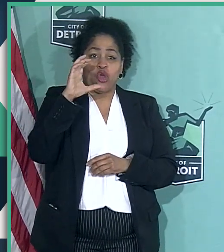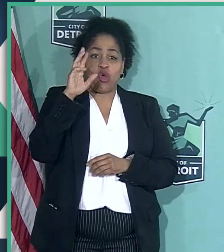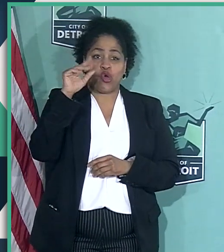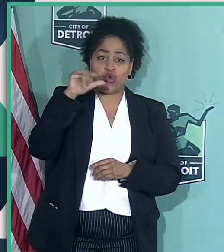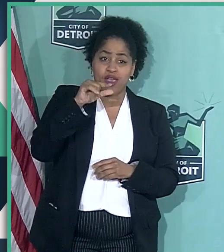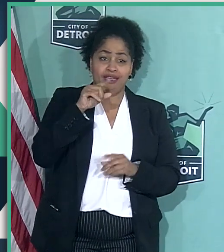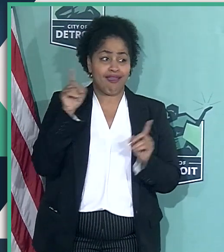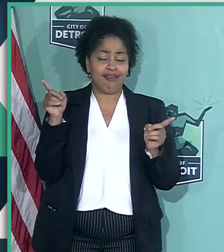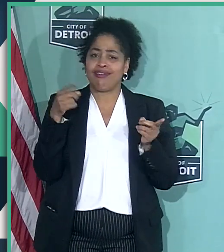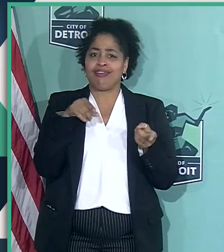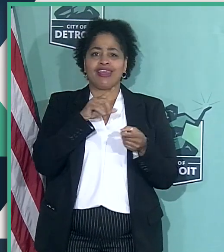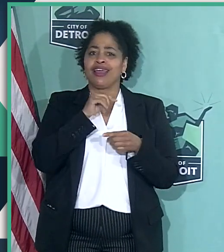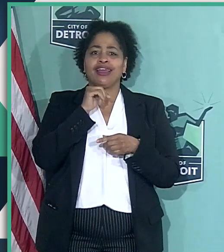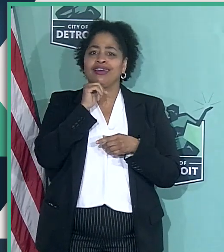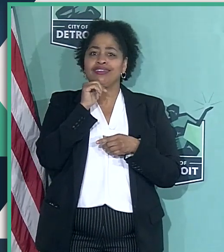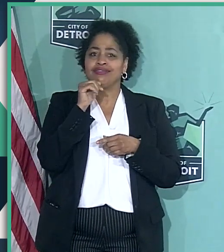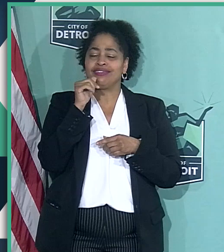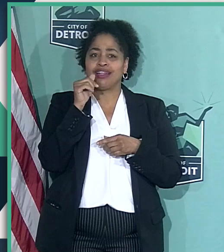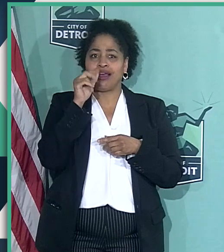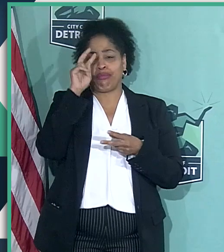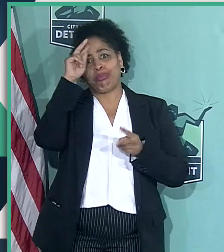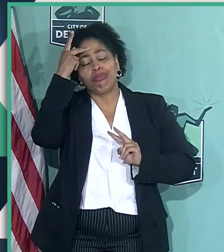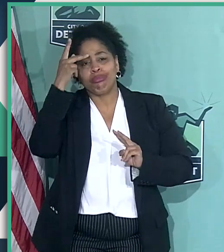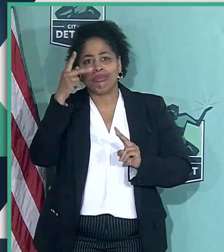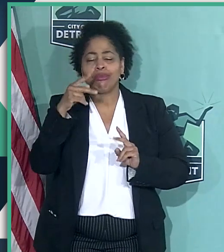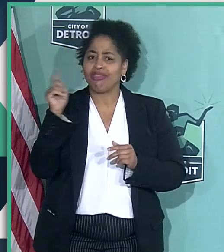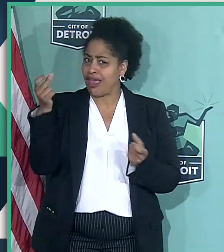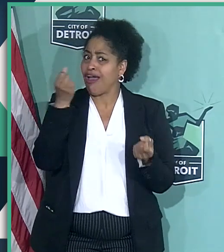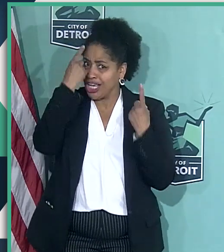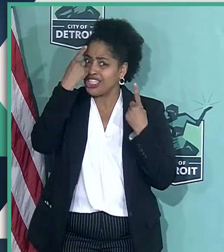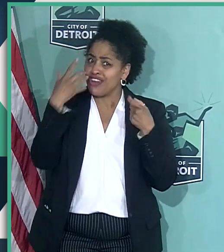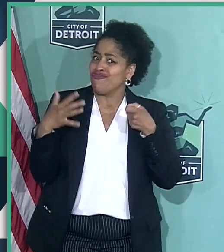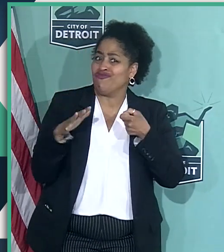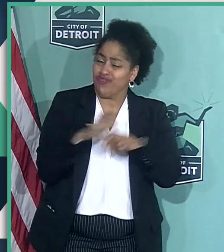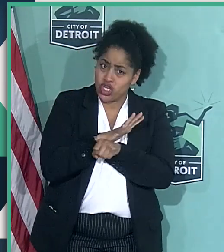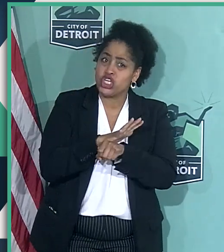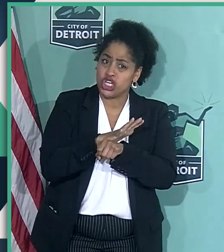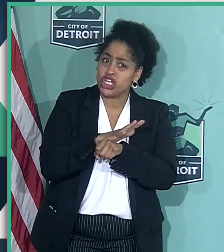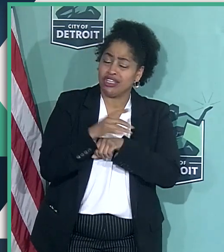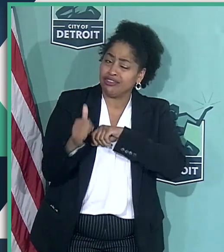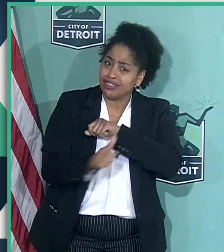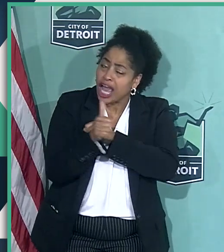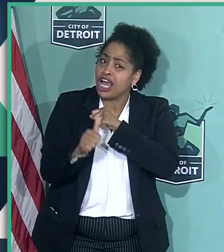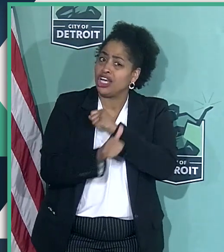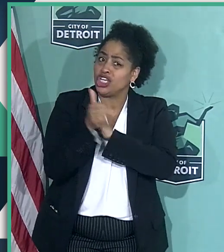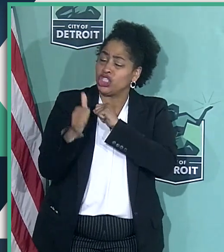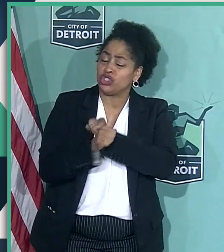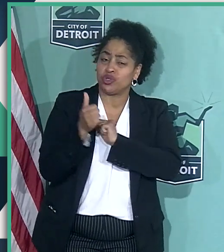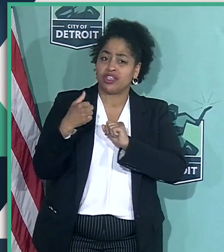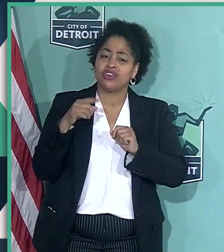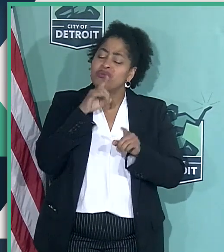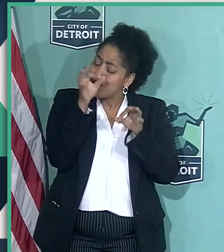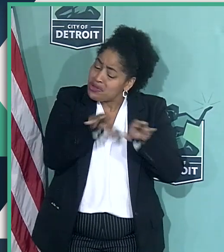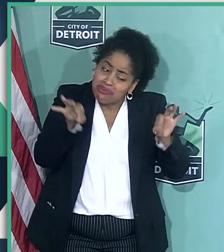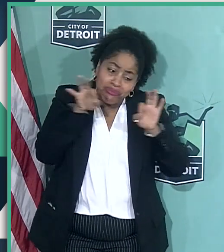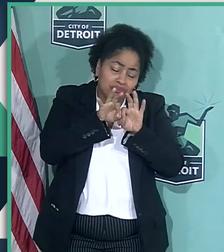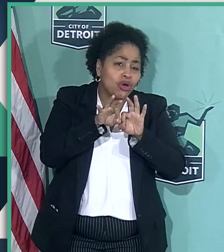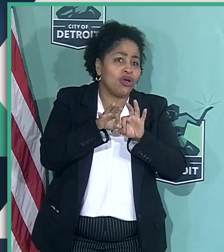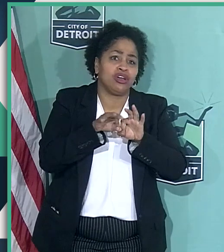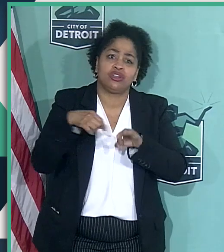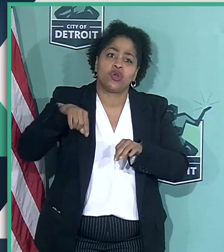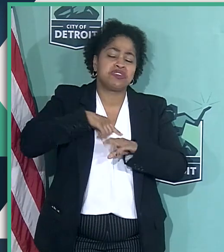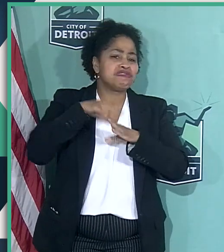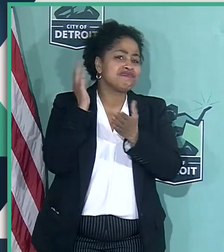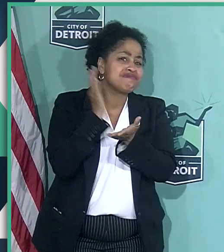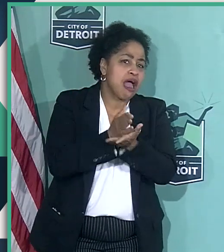They're not under any illusion about how dangerous this is. It is really important that we stop the spread in this